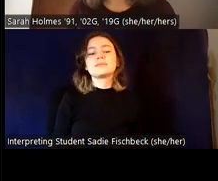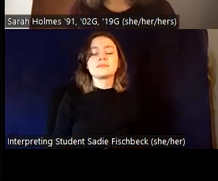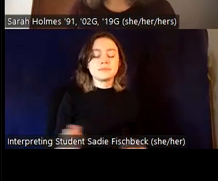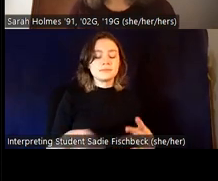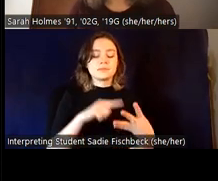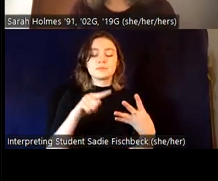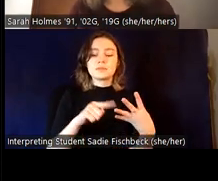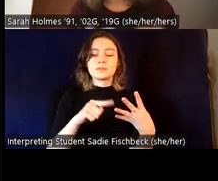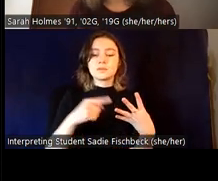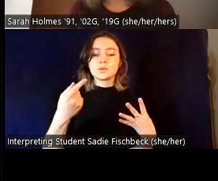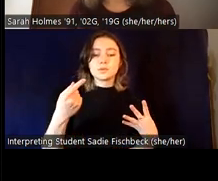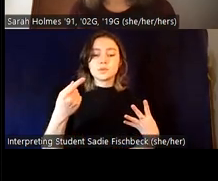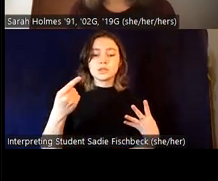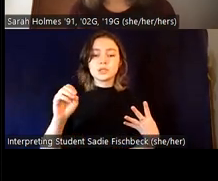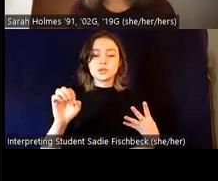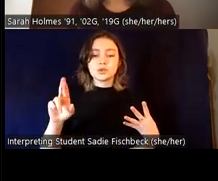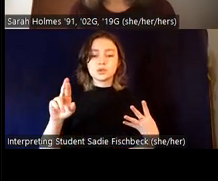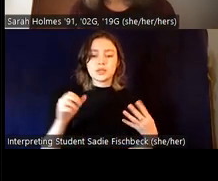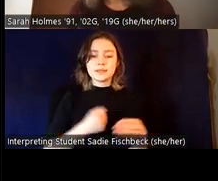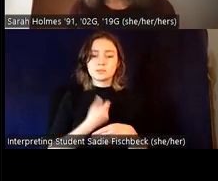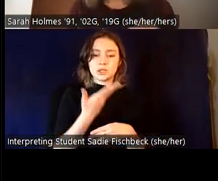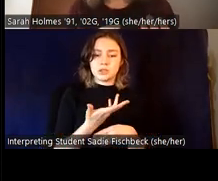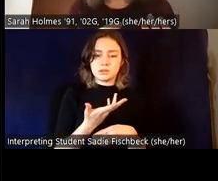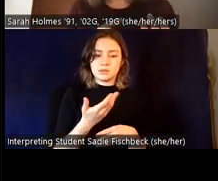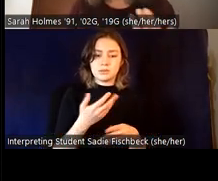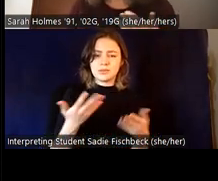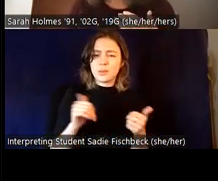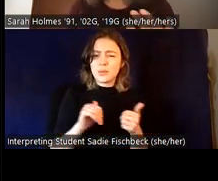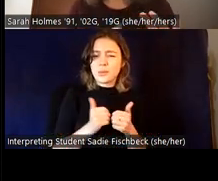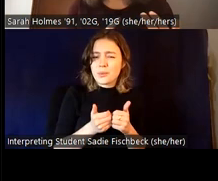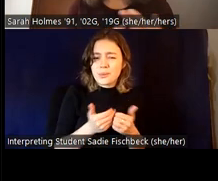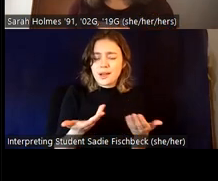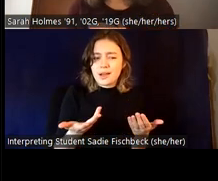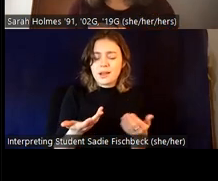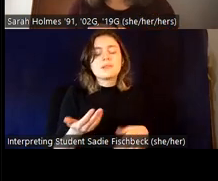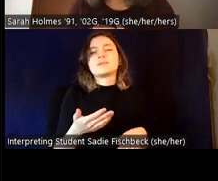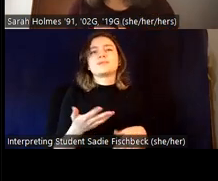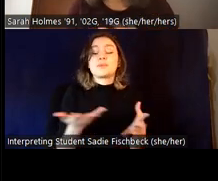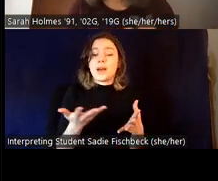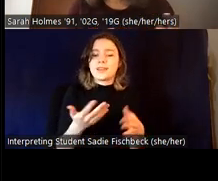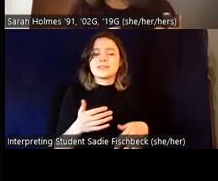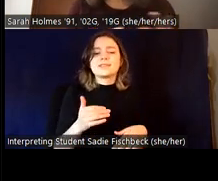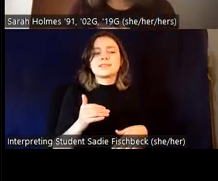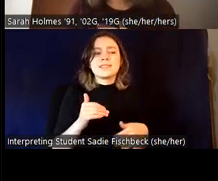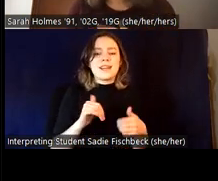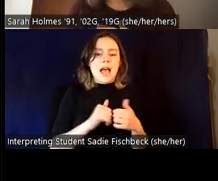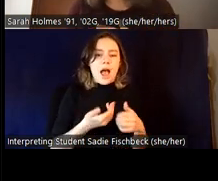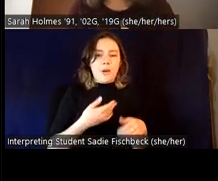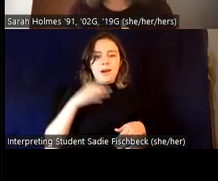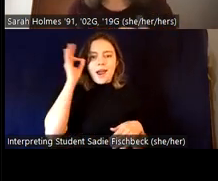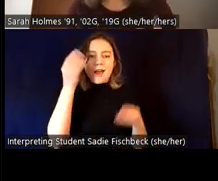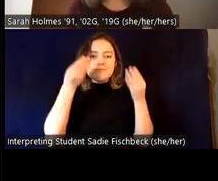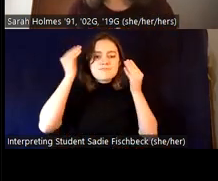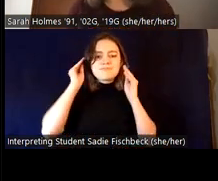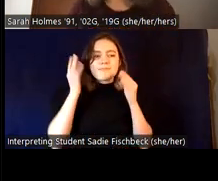expression. This is how we communicate our gender to the world. This is our, our clothing, how we style our hair, whether or not we wear